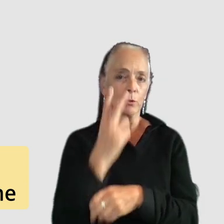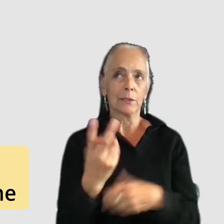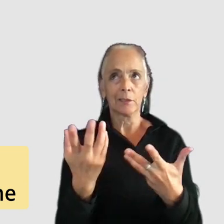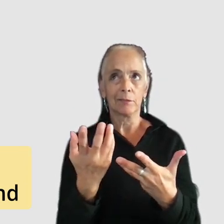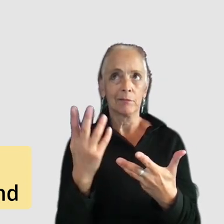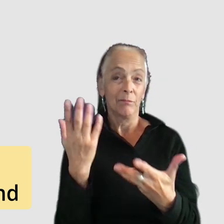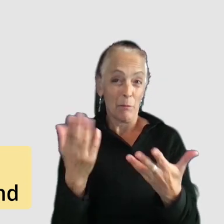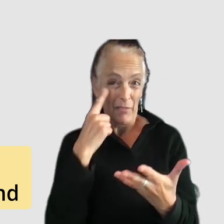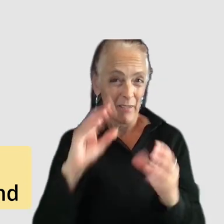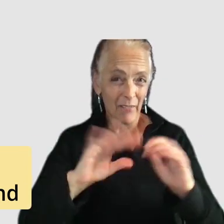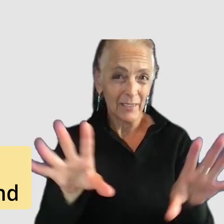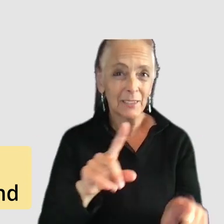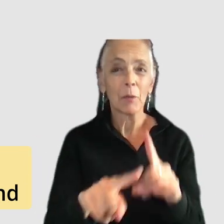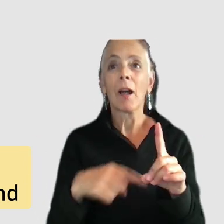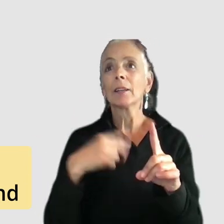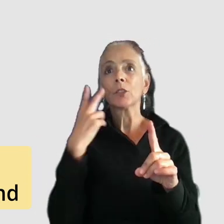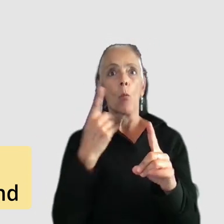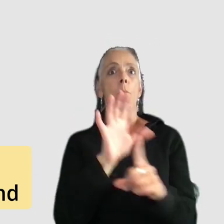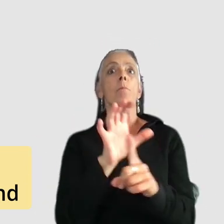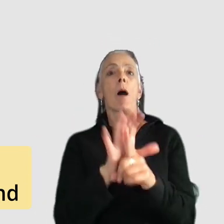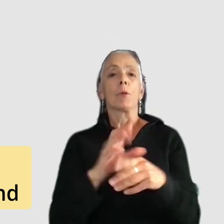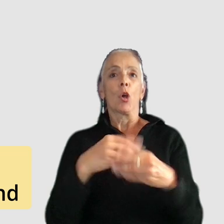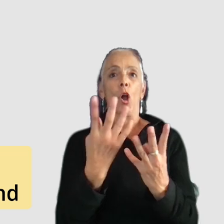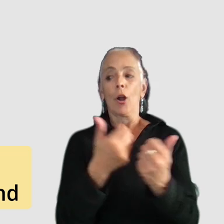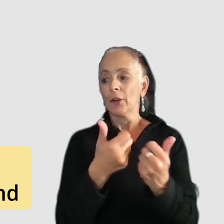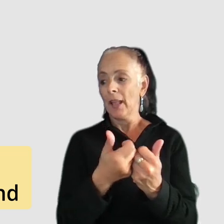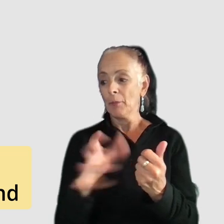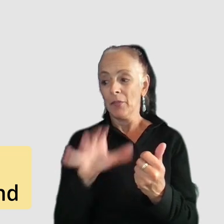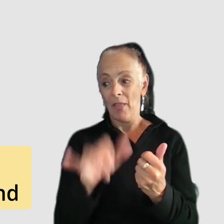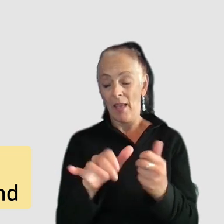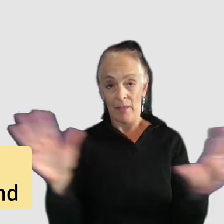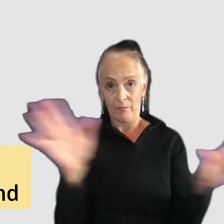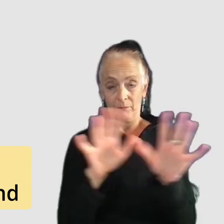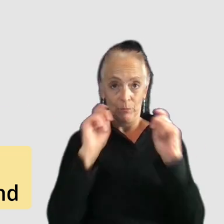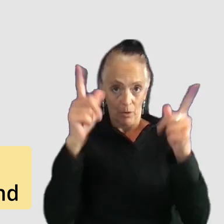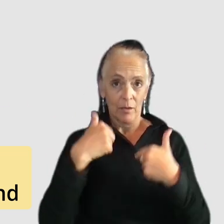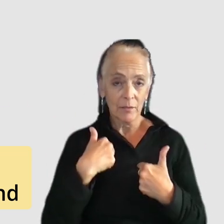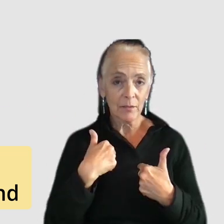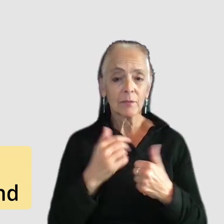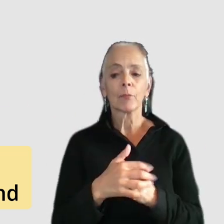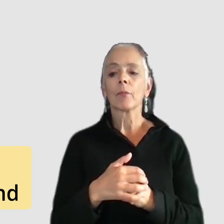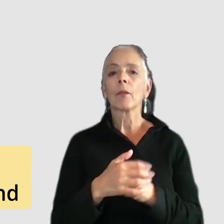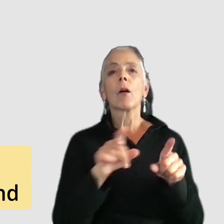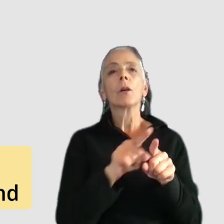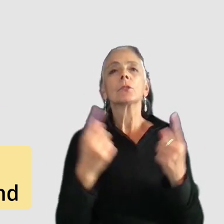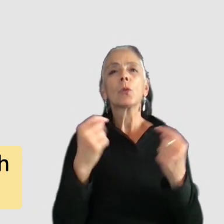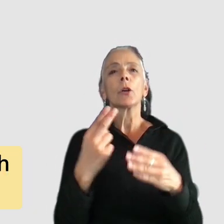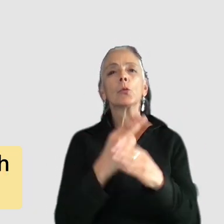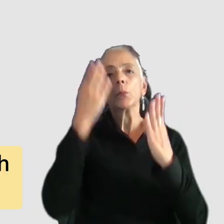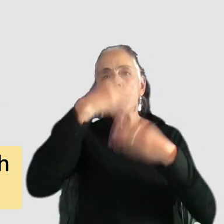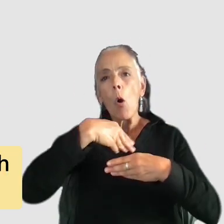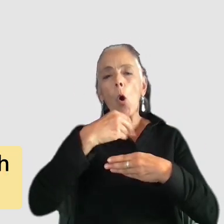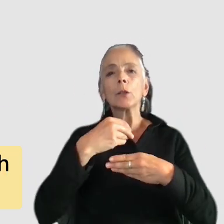but i actually came across one really popular card game that did this to my surprise we also want to try and use bold and